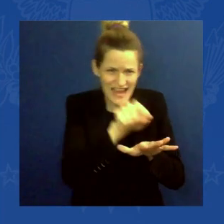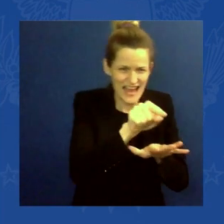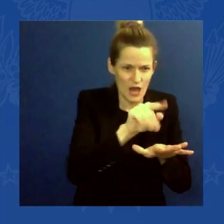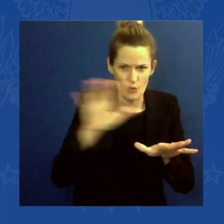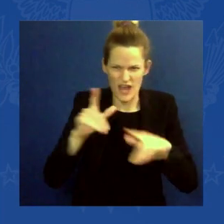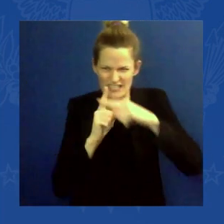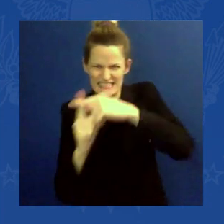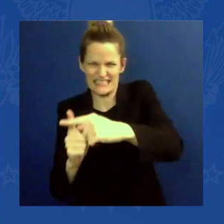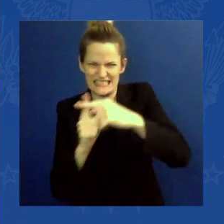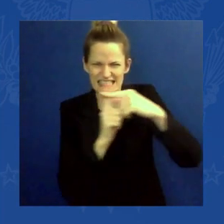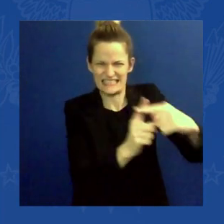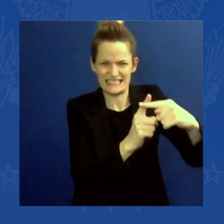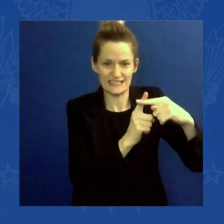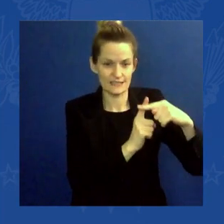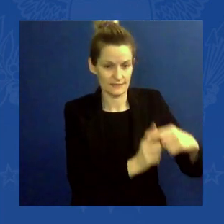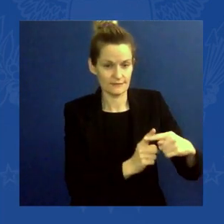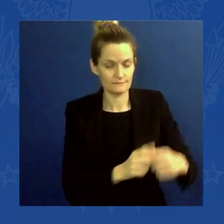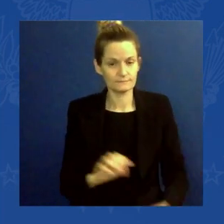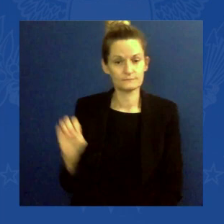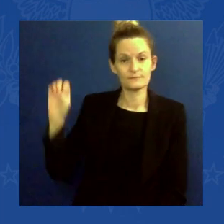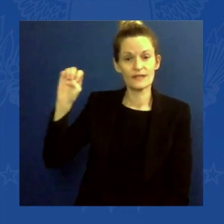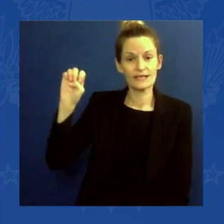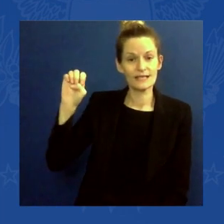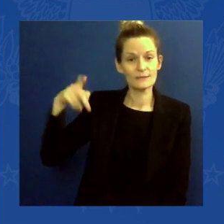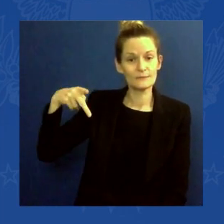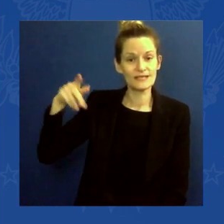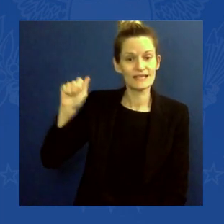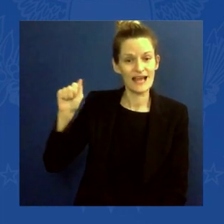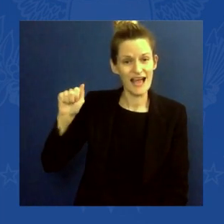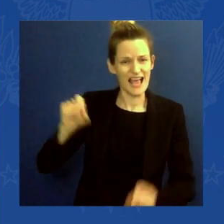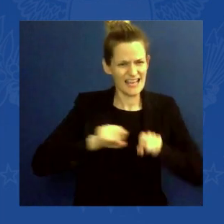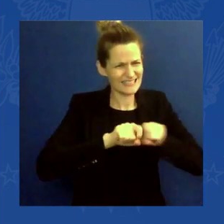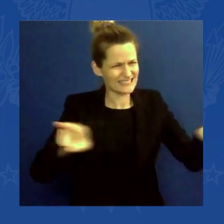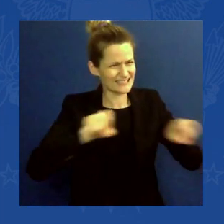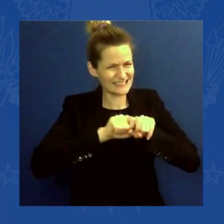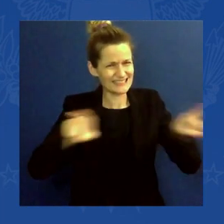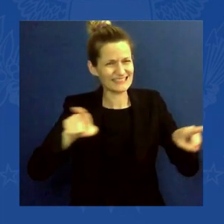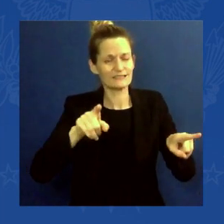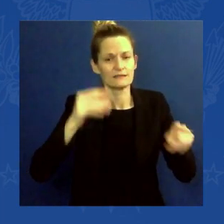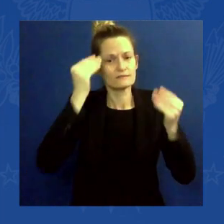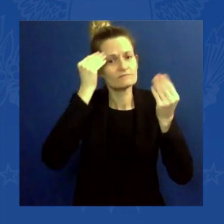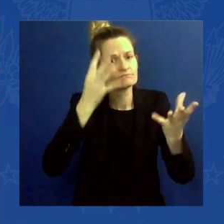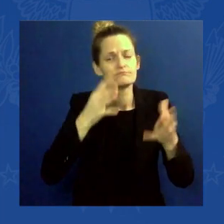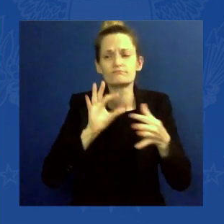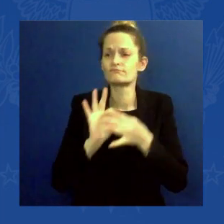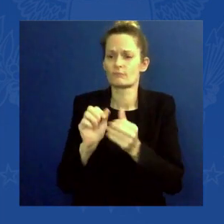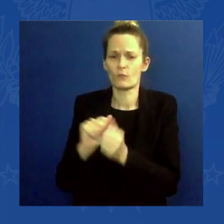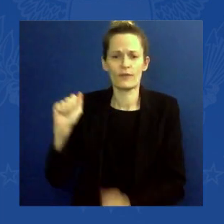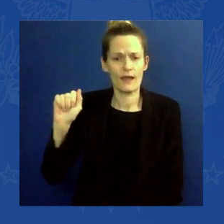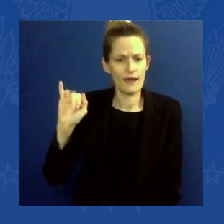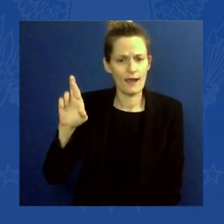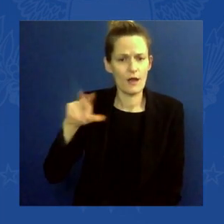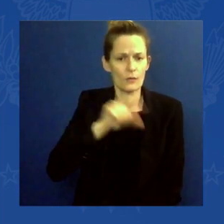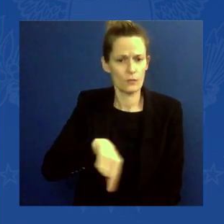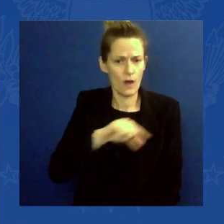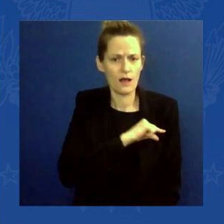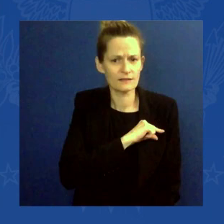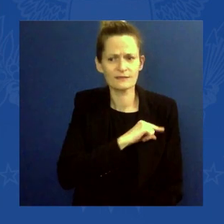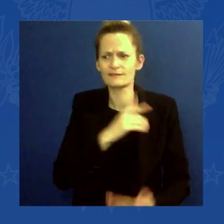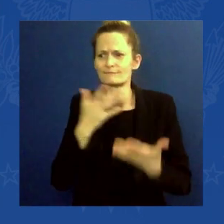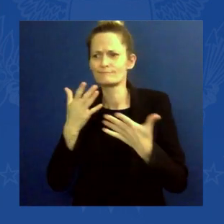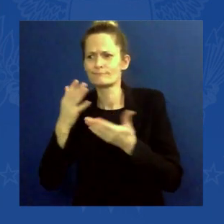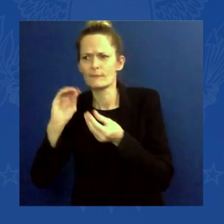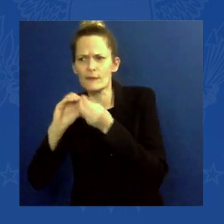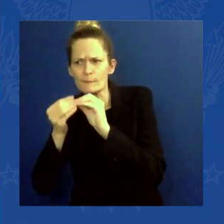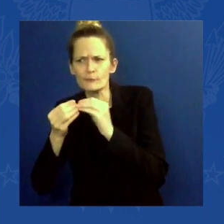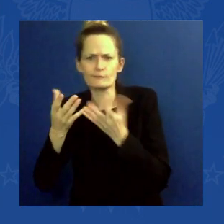people's cell phones. Our friends from Canada and Australia are providing help through both firefighters as well